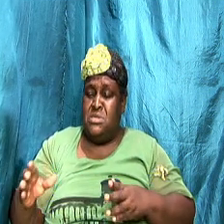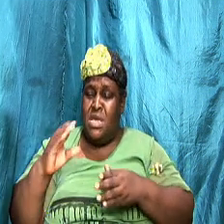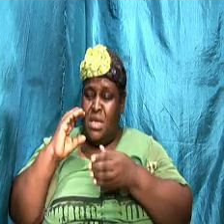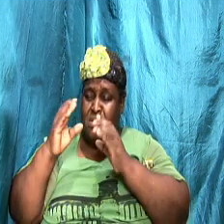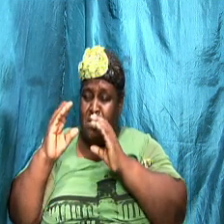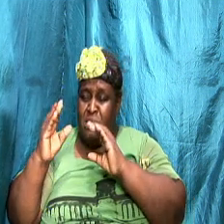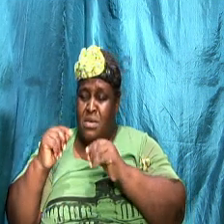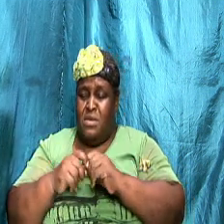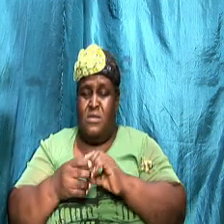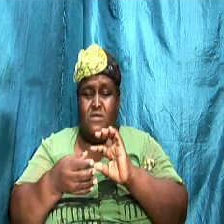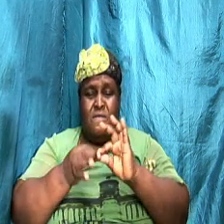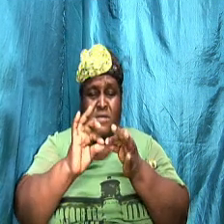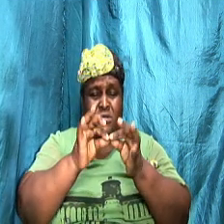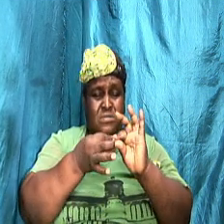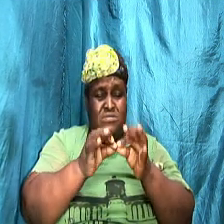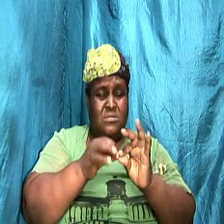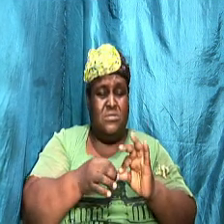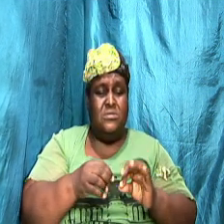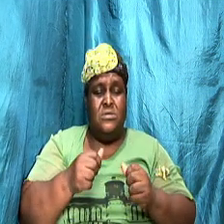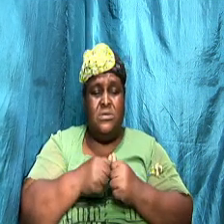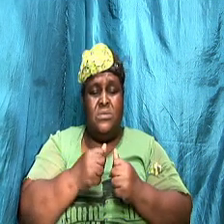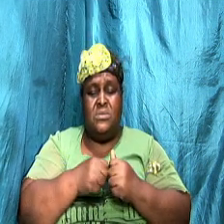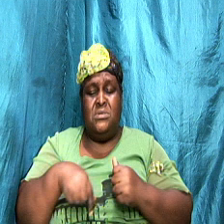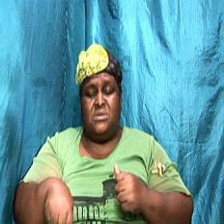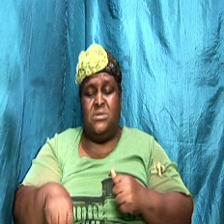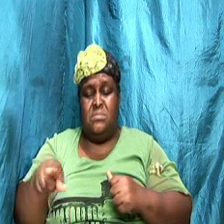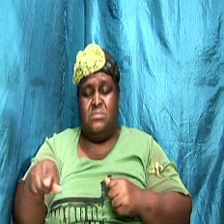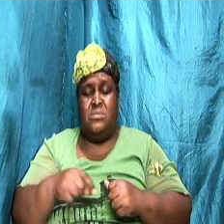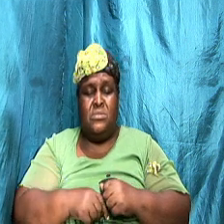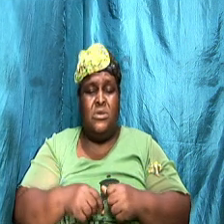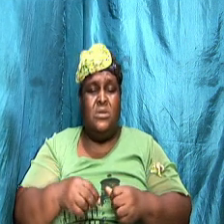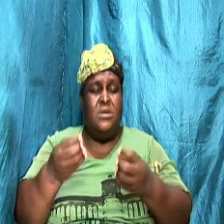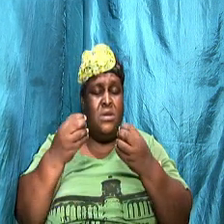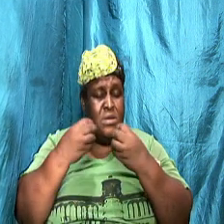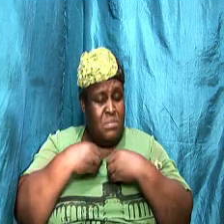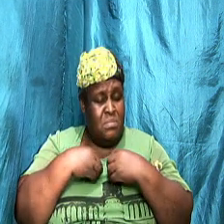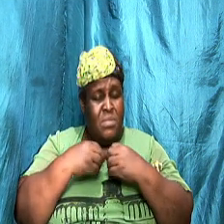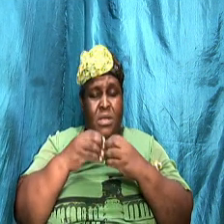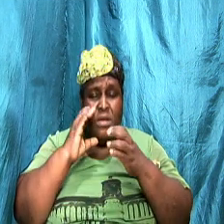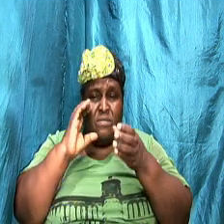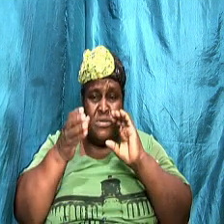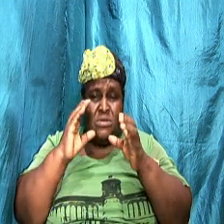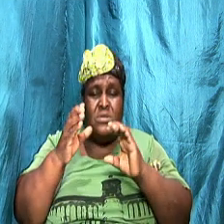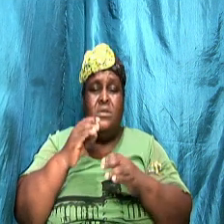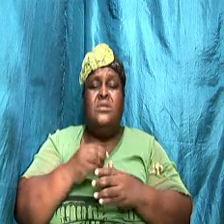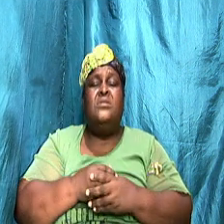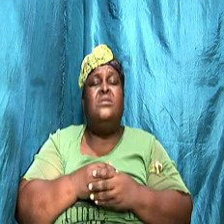to deal with this point. But during the conversation something might be said.